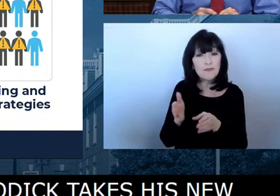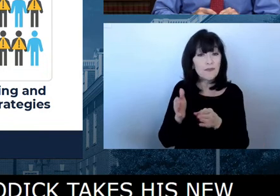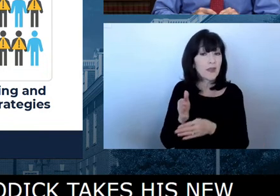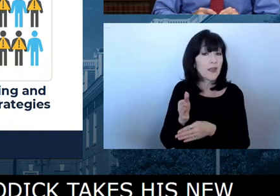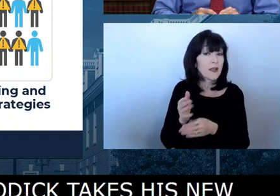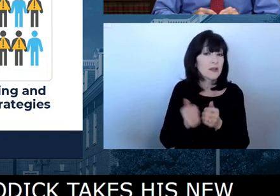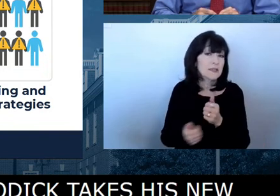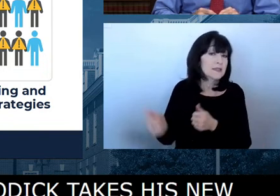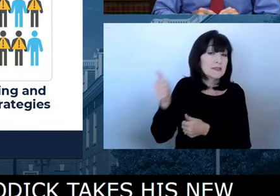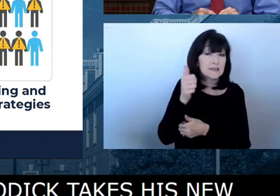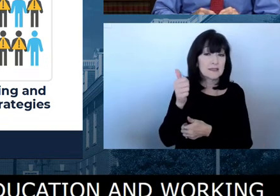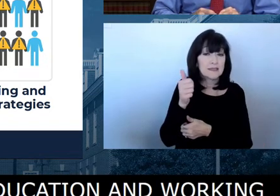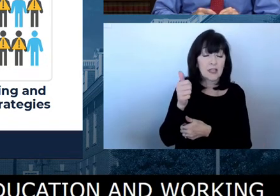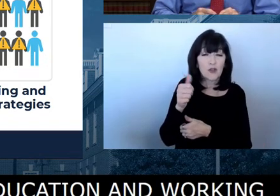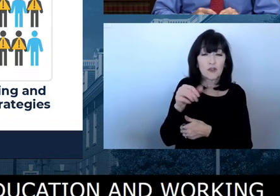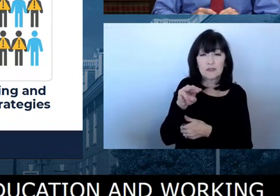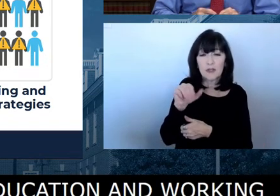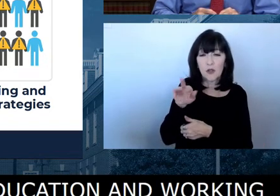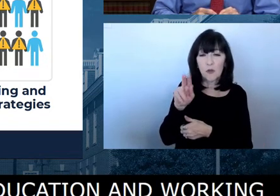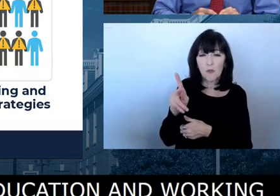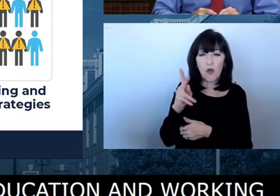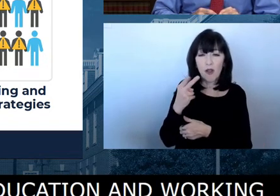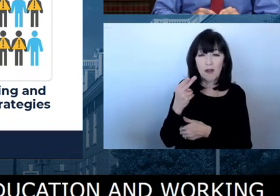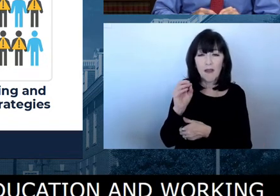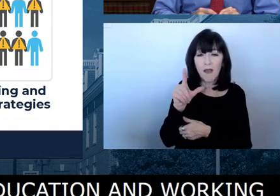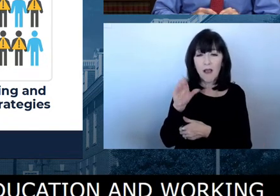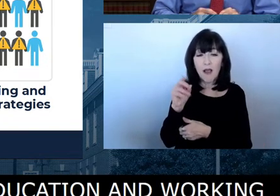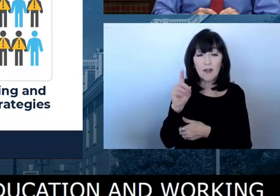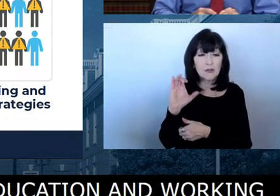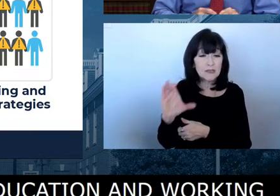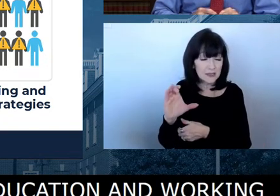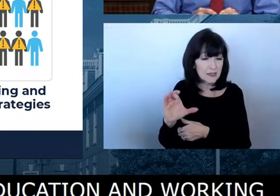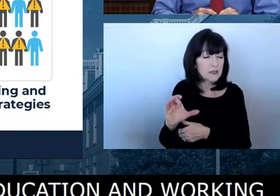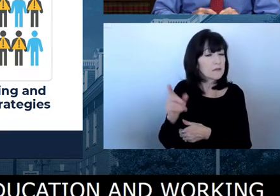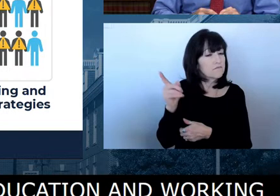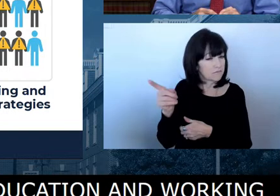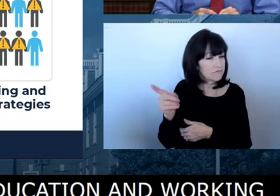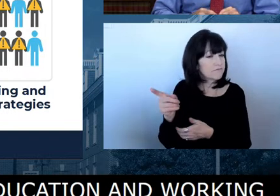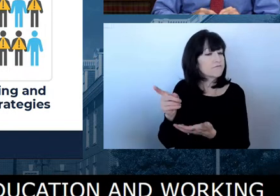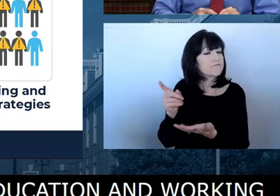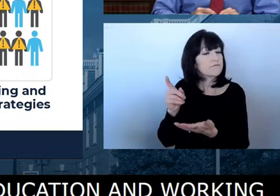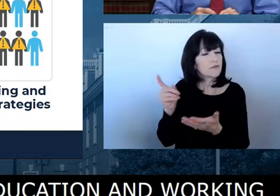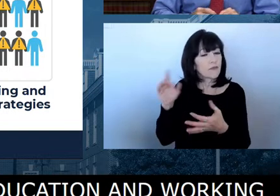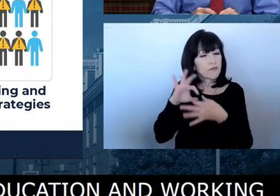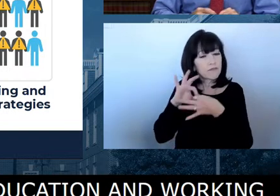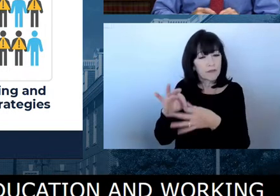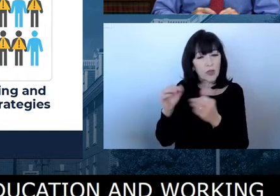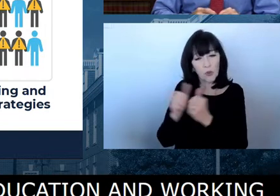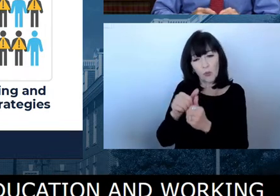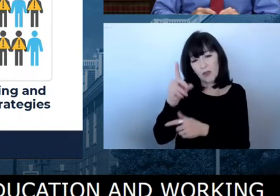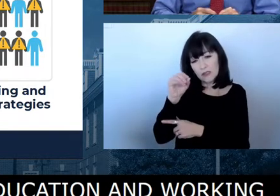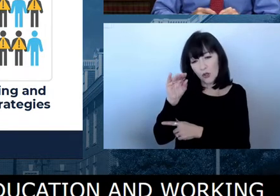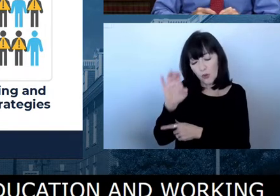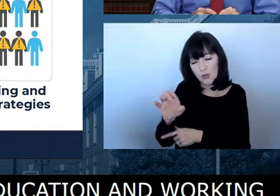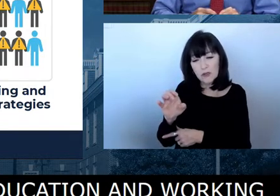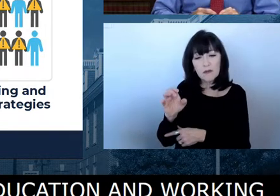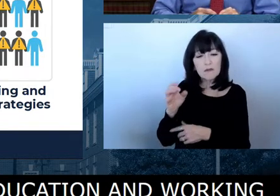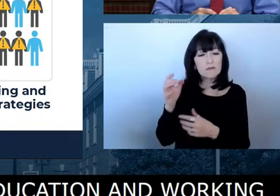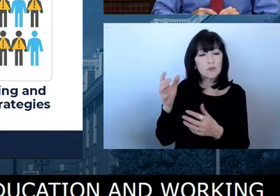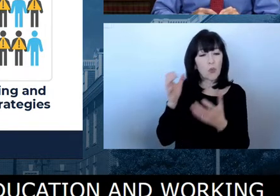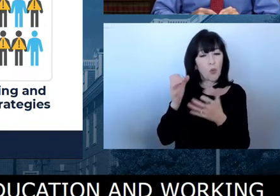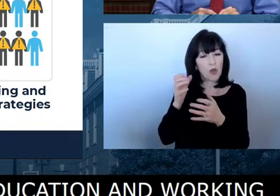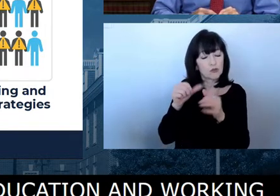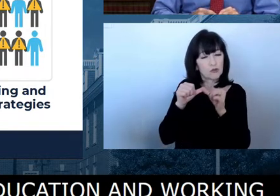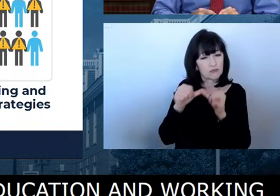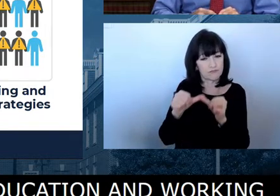colleagues, uh, to do just that, to keep children in school safely to make sure that they're learning, uh, to address some of